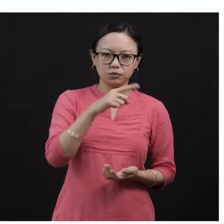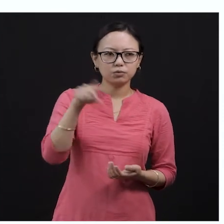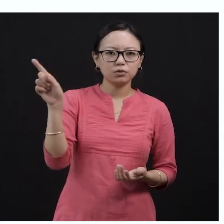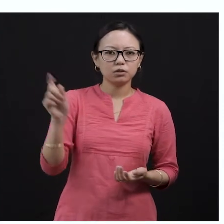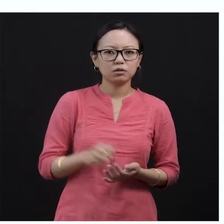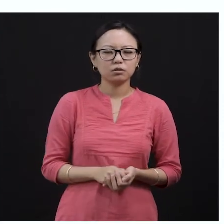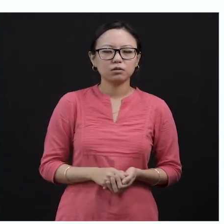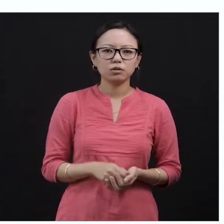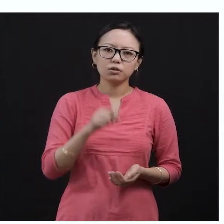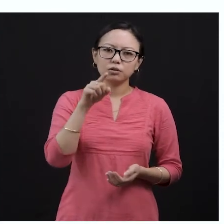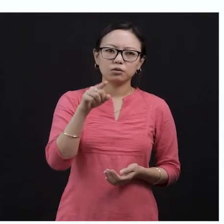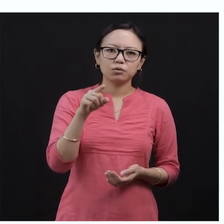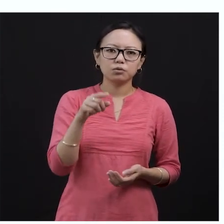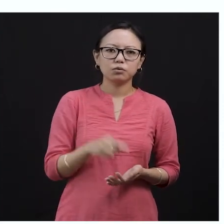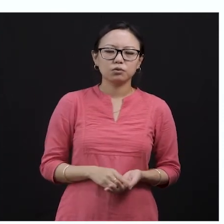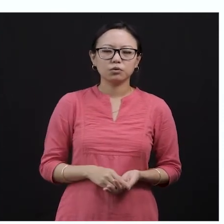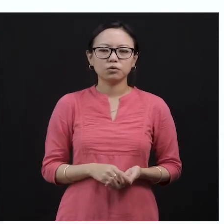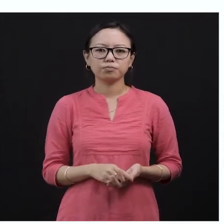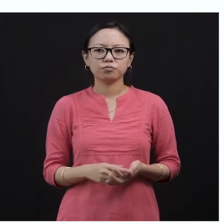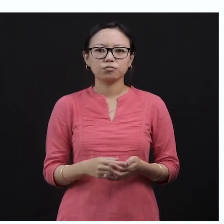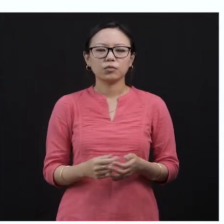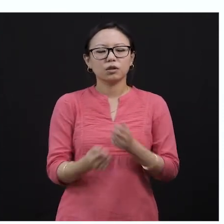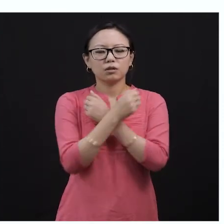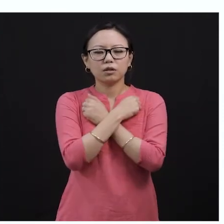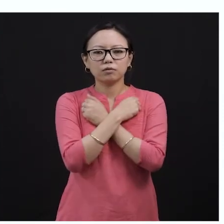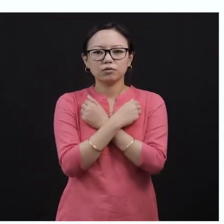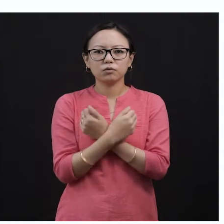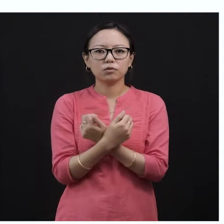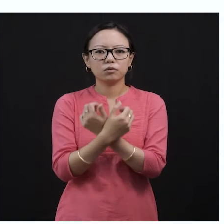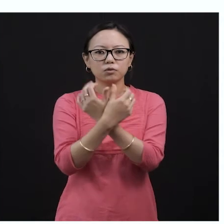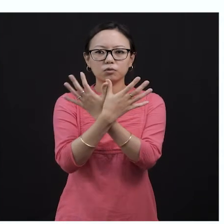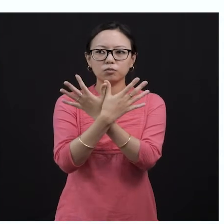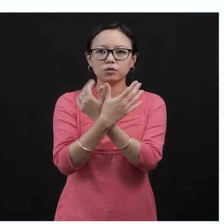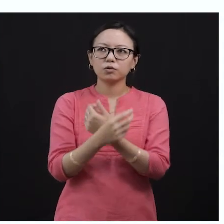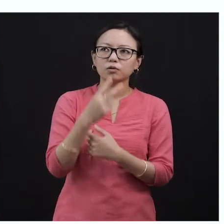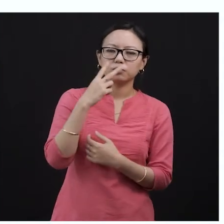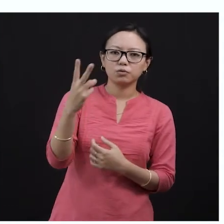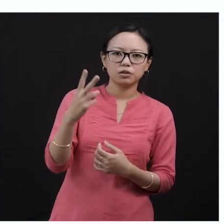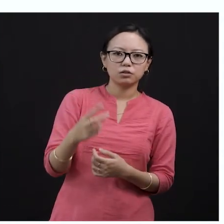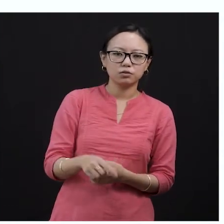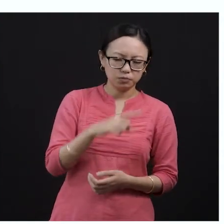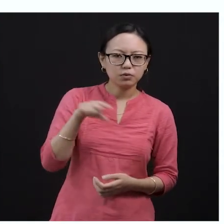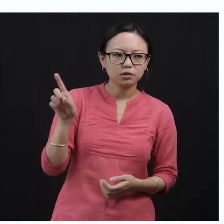and that gives you a sight of excitement, joy, and happiness. And then